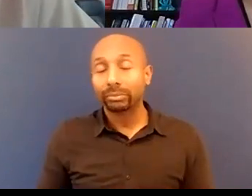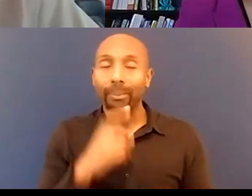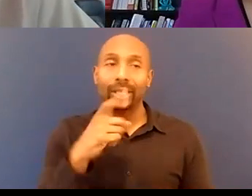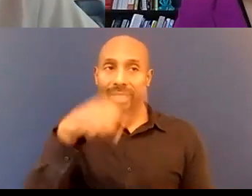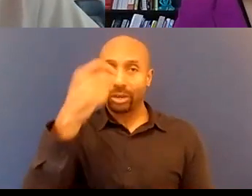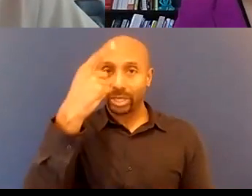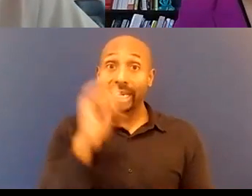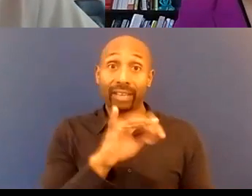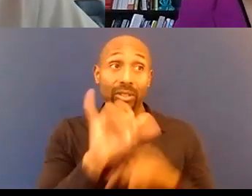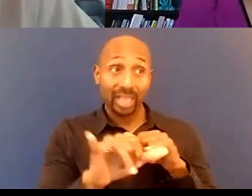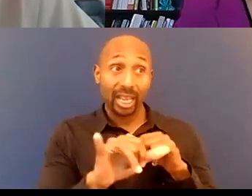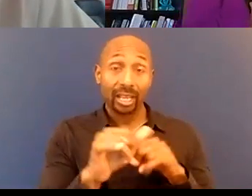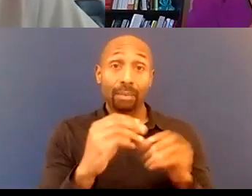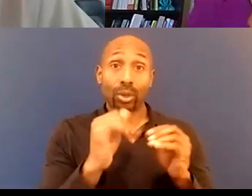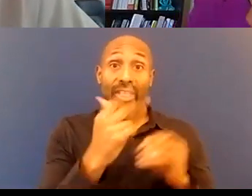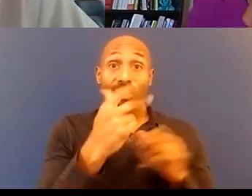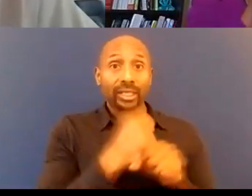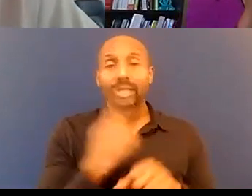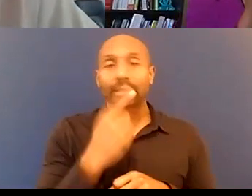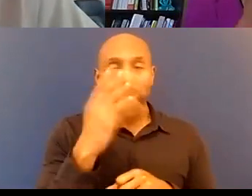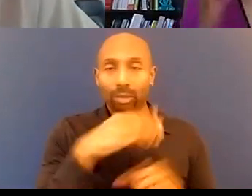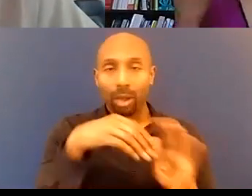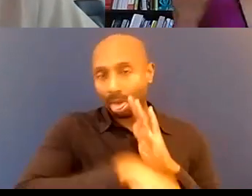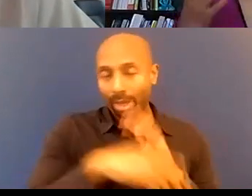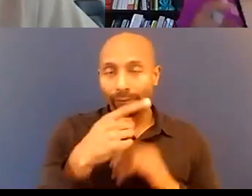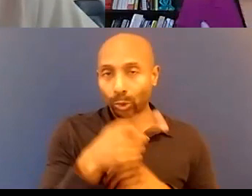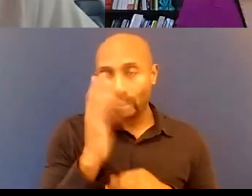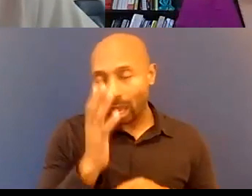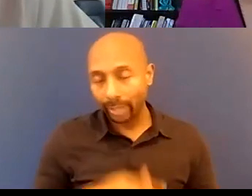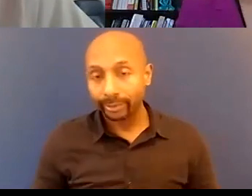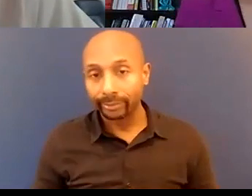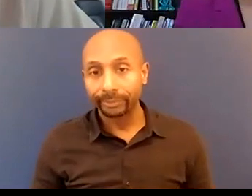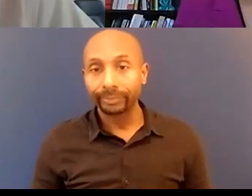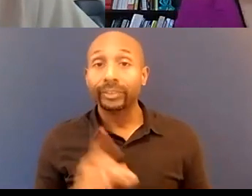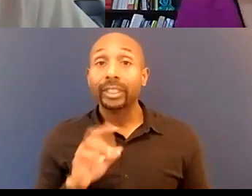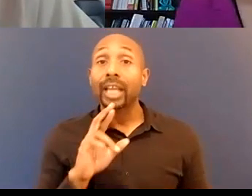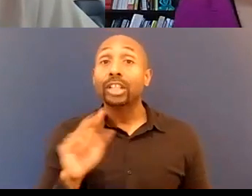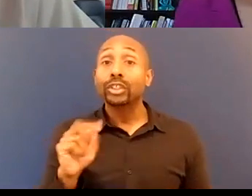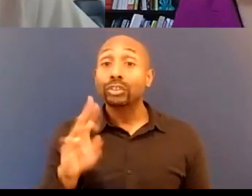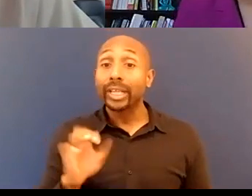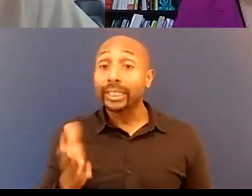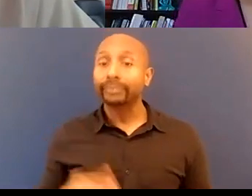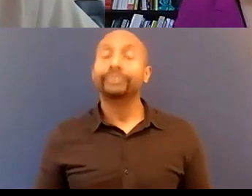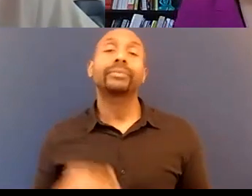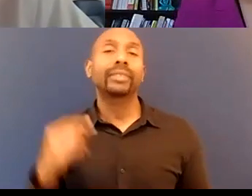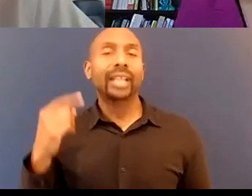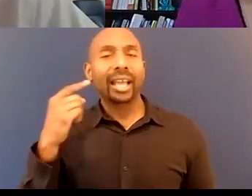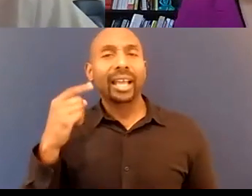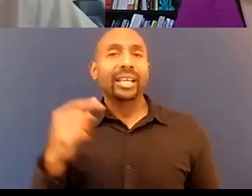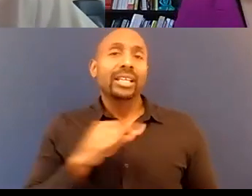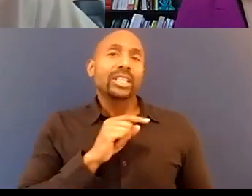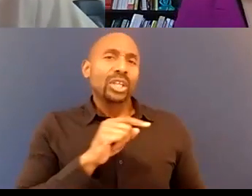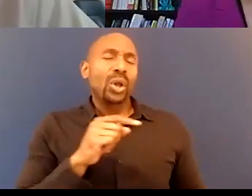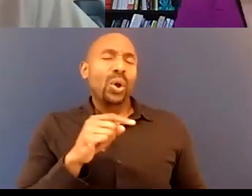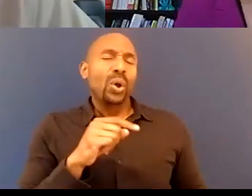so i think the question was you know leadership what do you do with that crew well i think you almost said it right you train them first